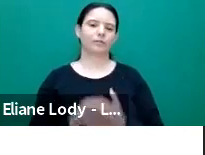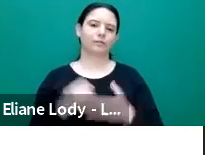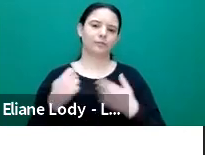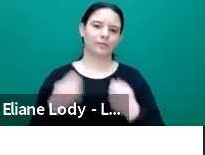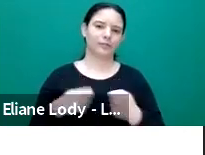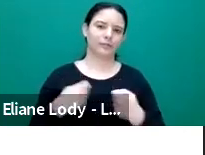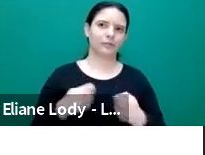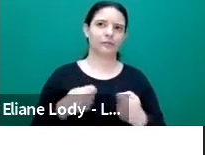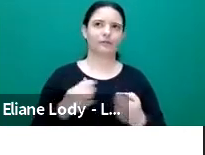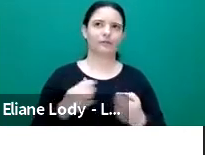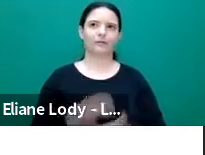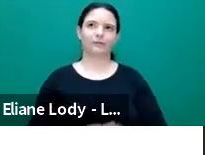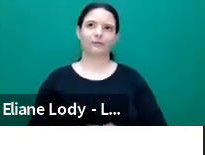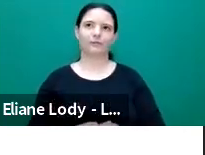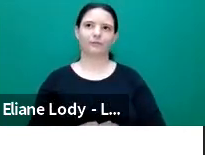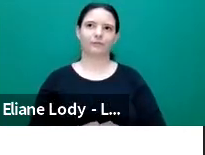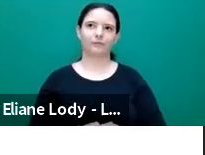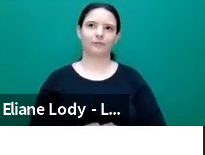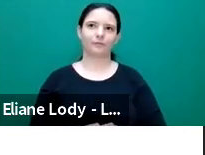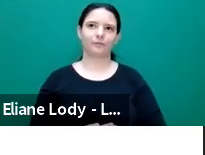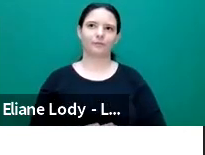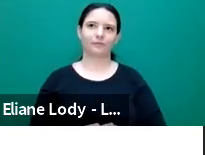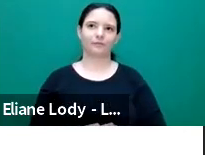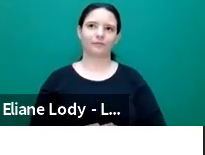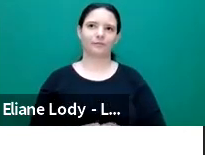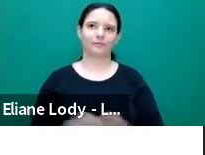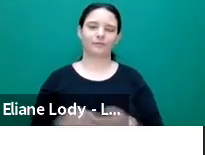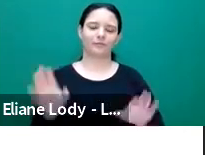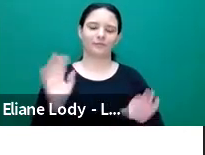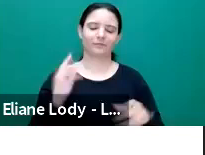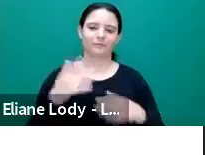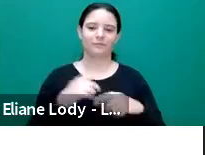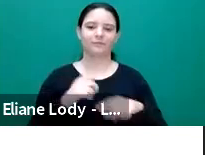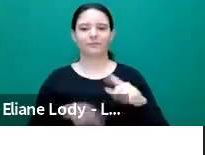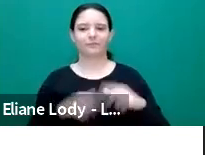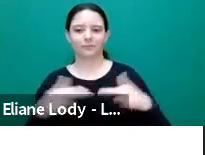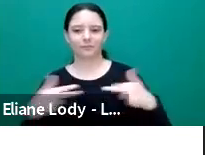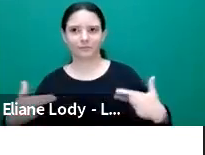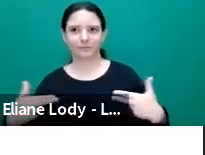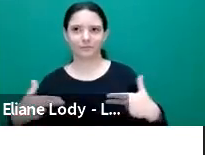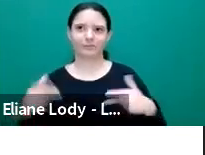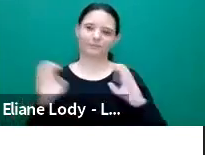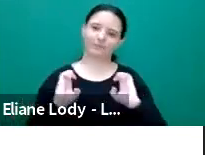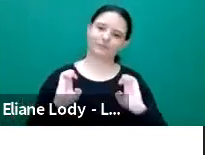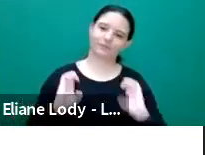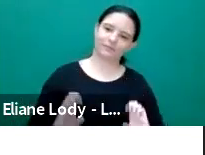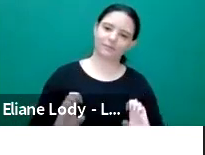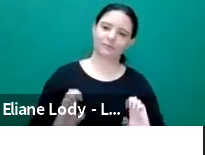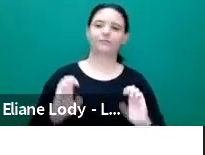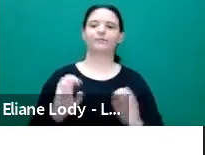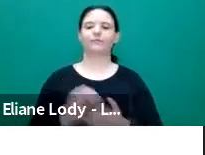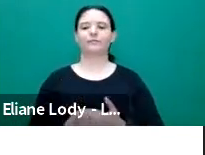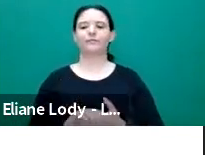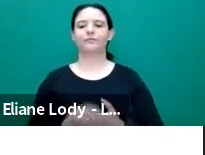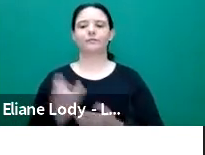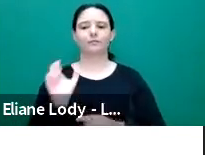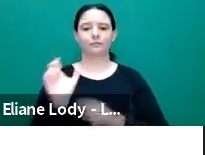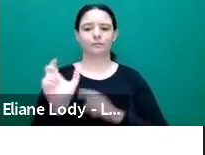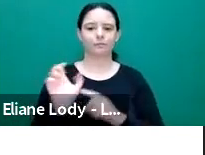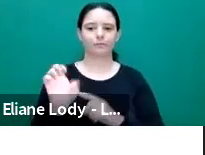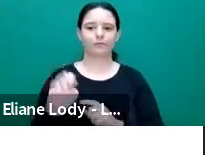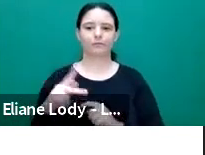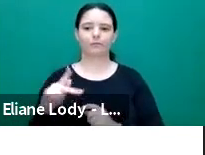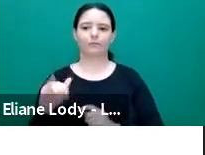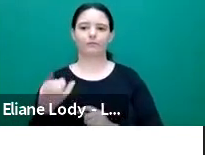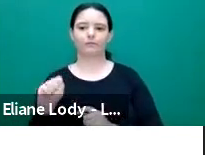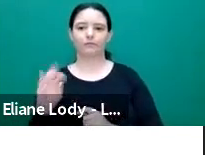epistemological matters, not a question of just epistemology. The fundamental questions are our ontology, our theories of what's